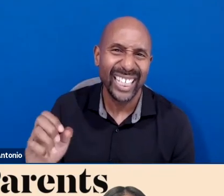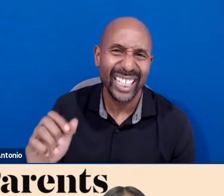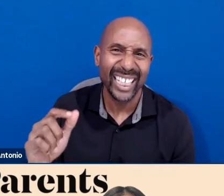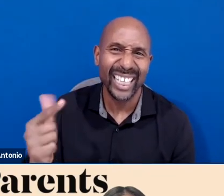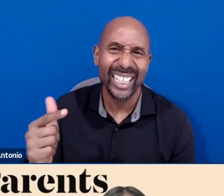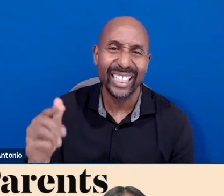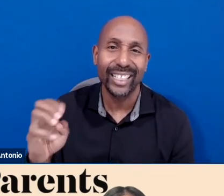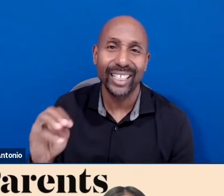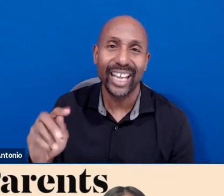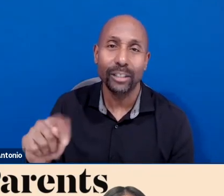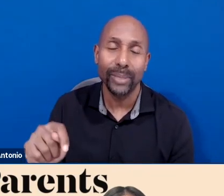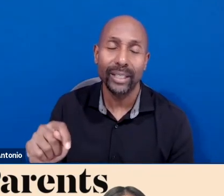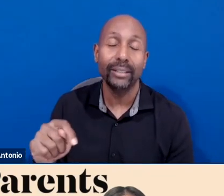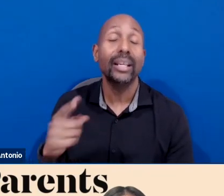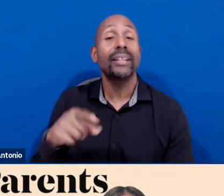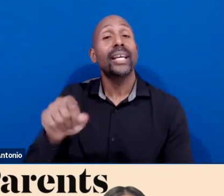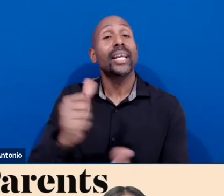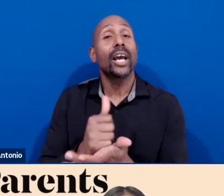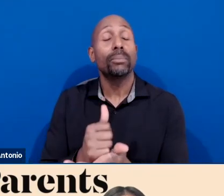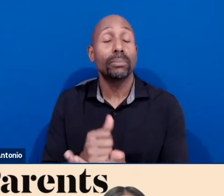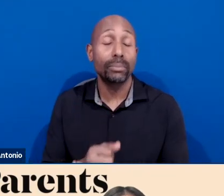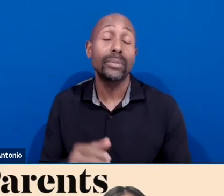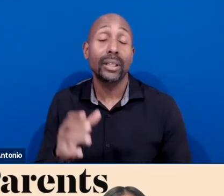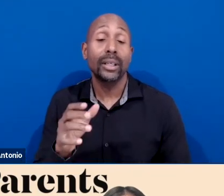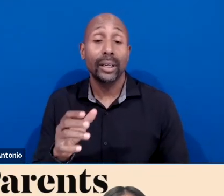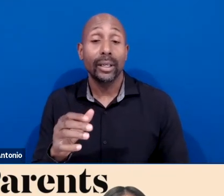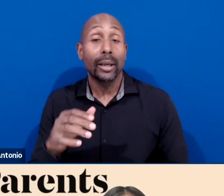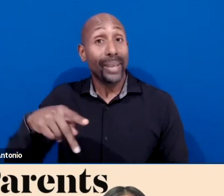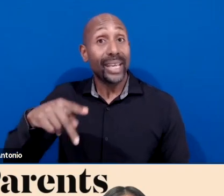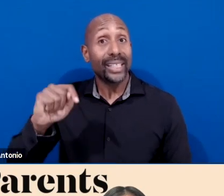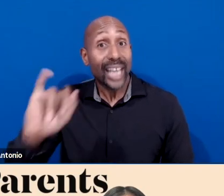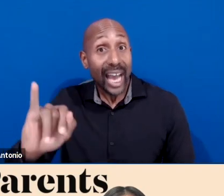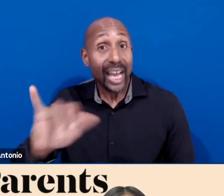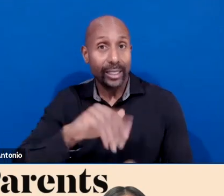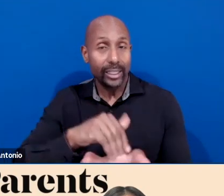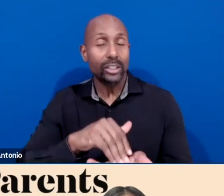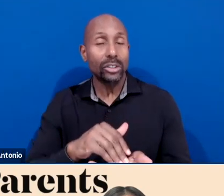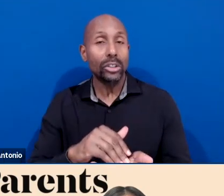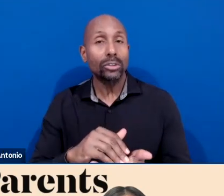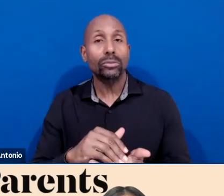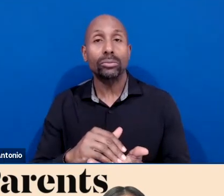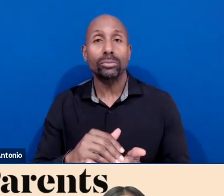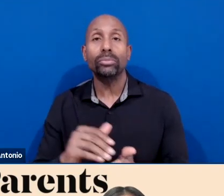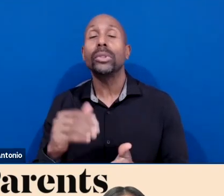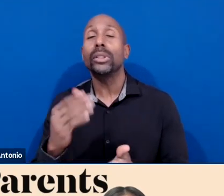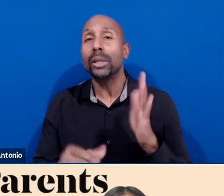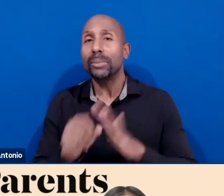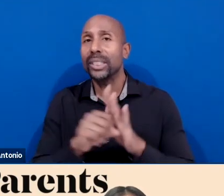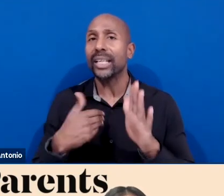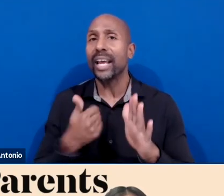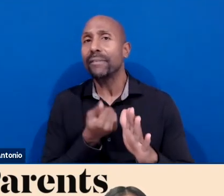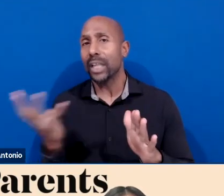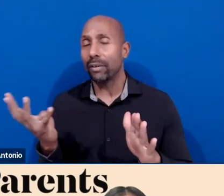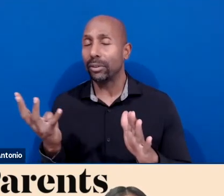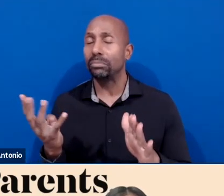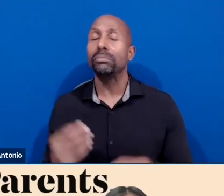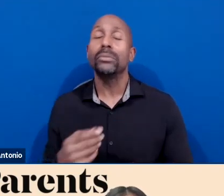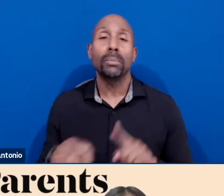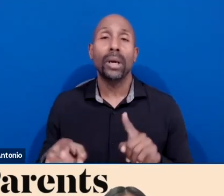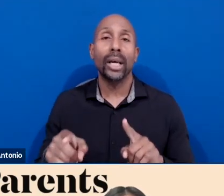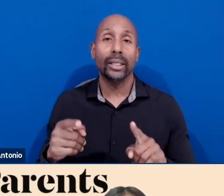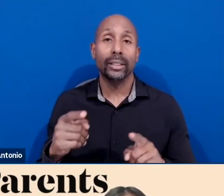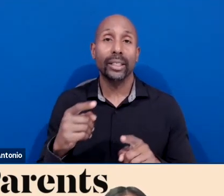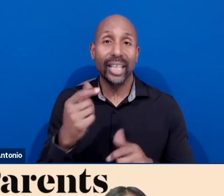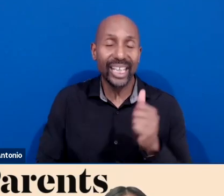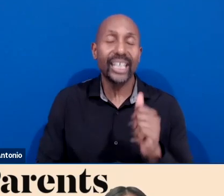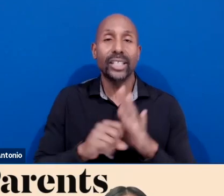centers, the PTIs, and there's one in every state, some states have more than one, are specifically designed to